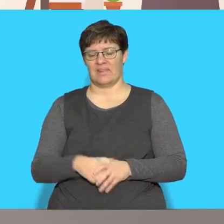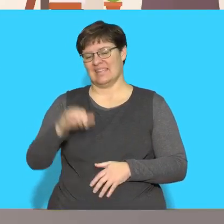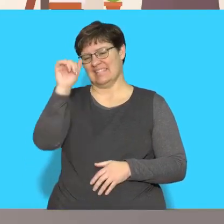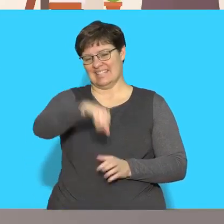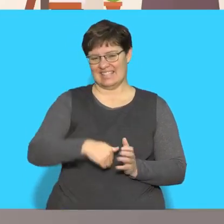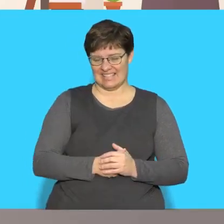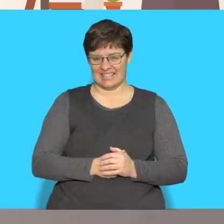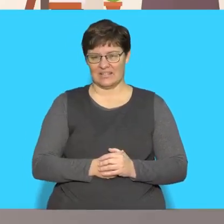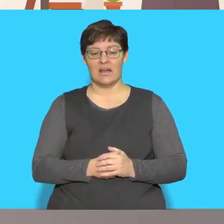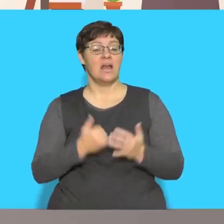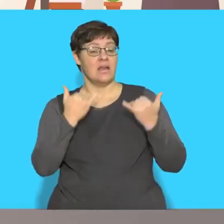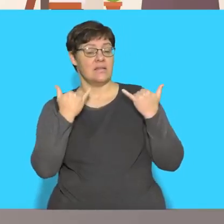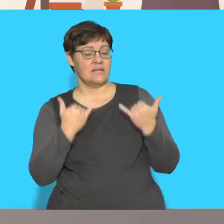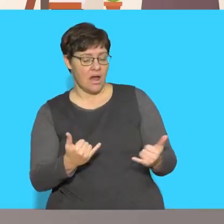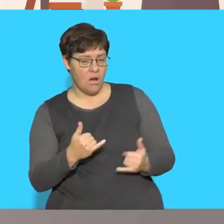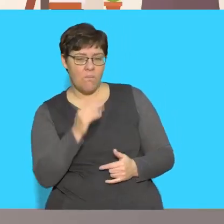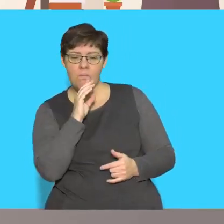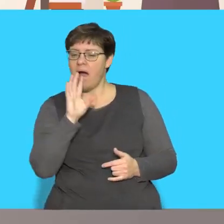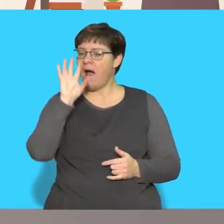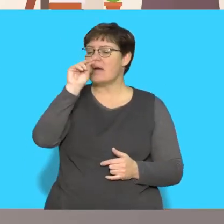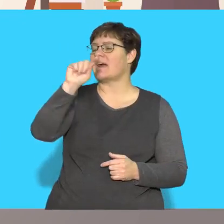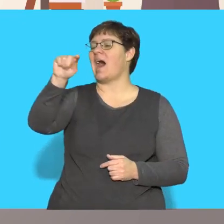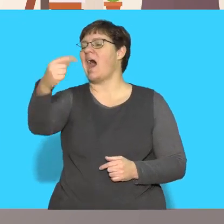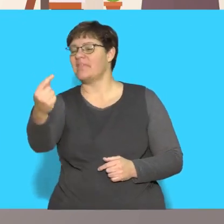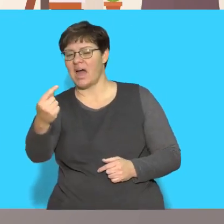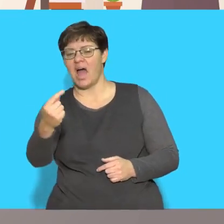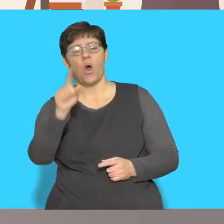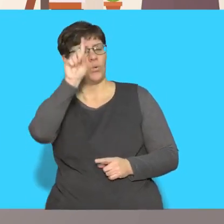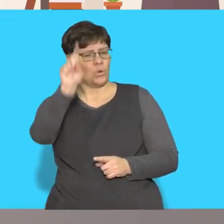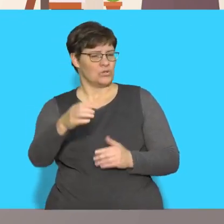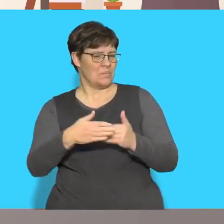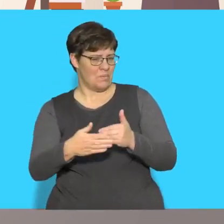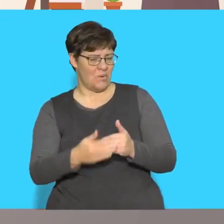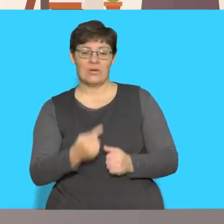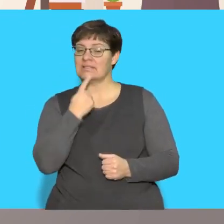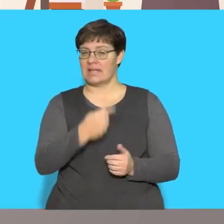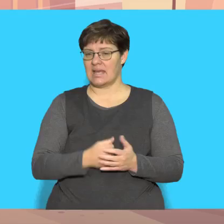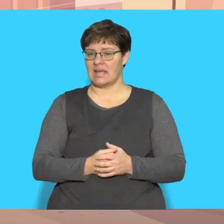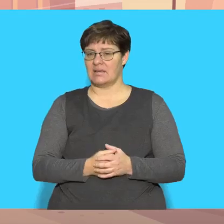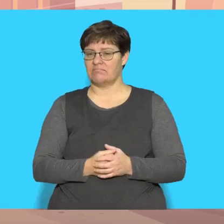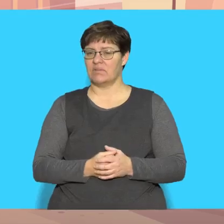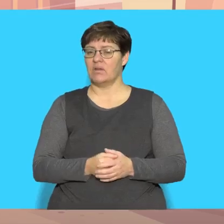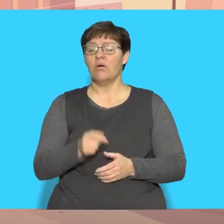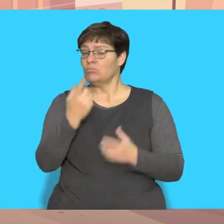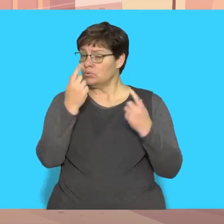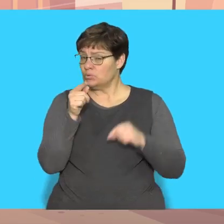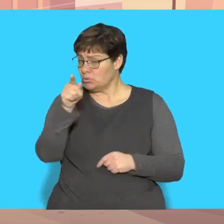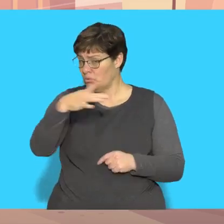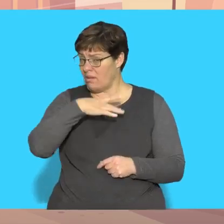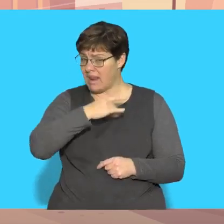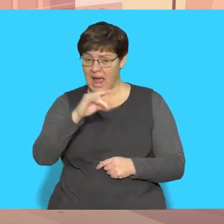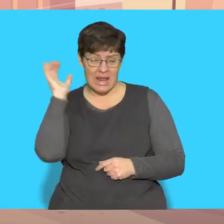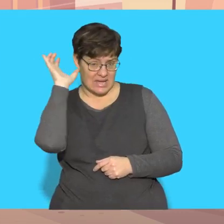Yes Now you are going to ask someone else another question Say Do you like